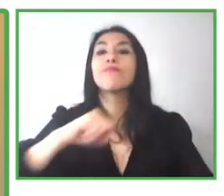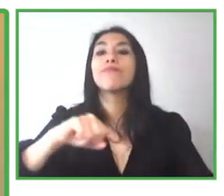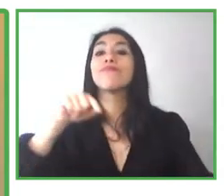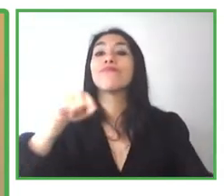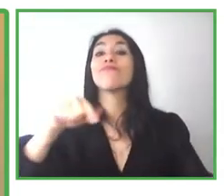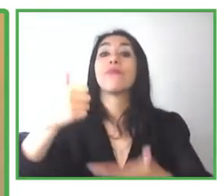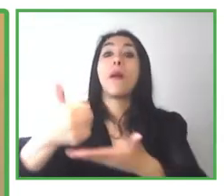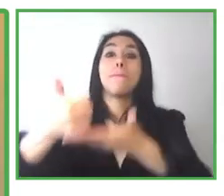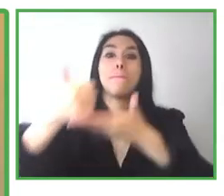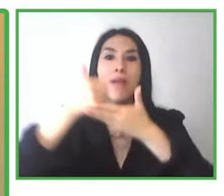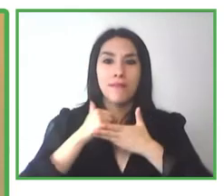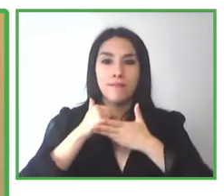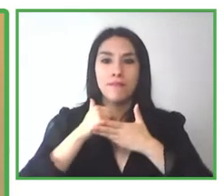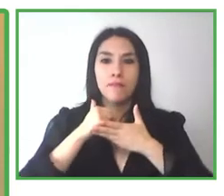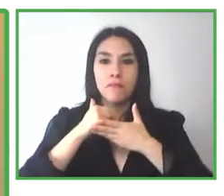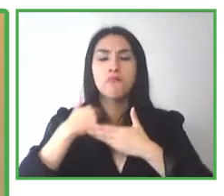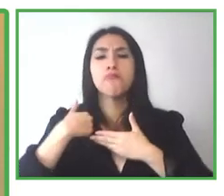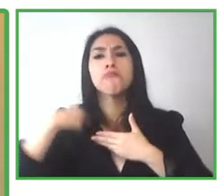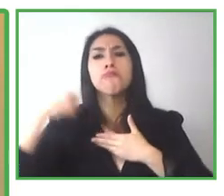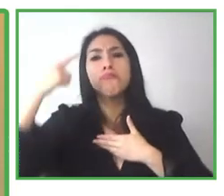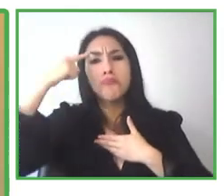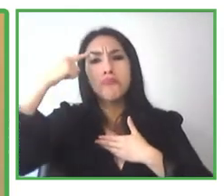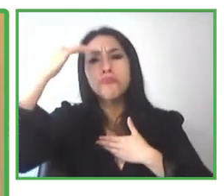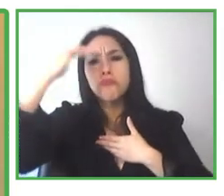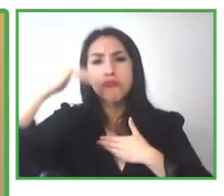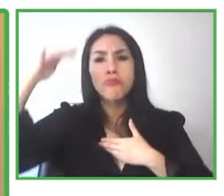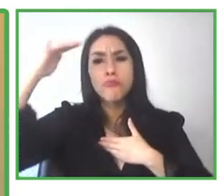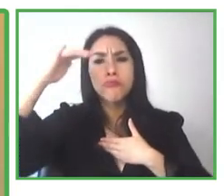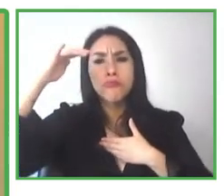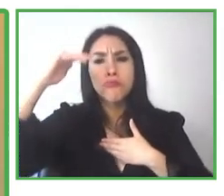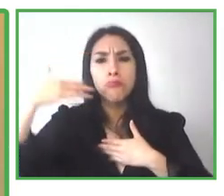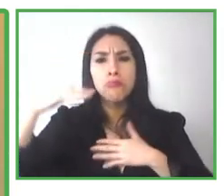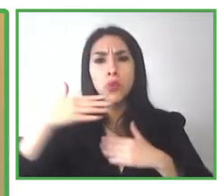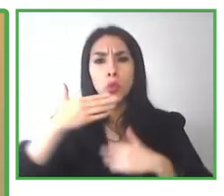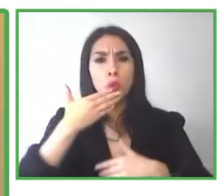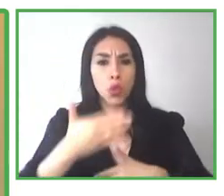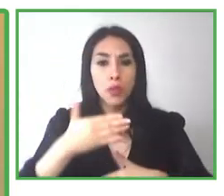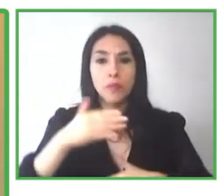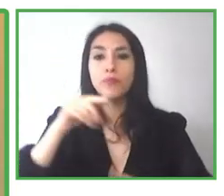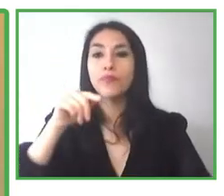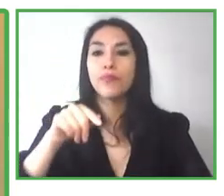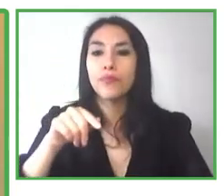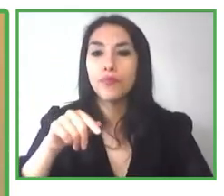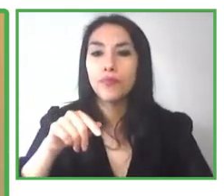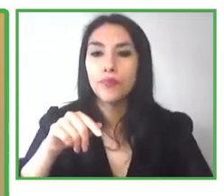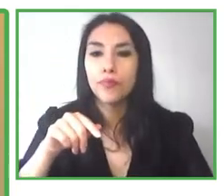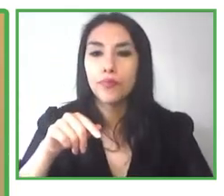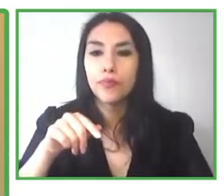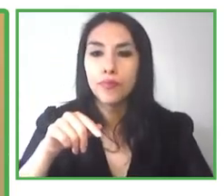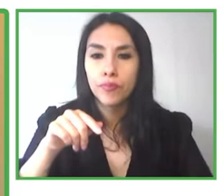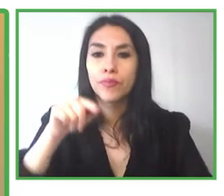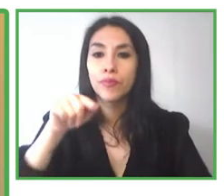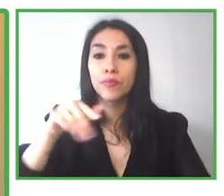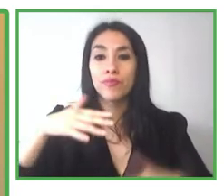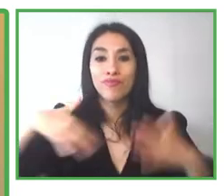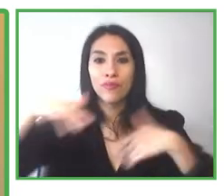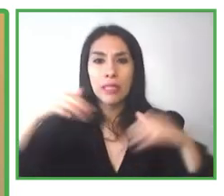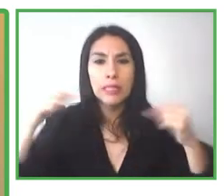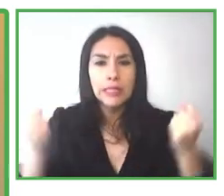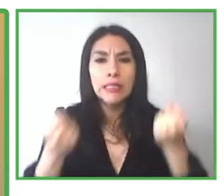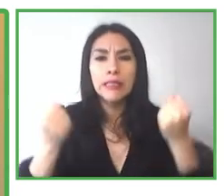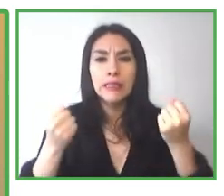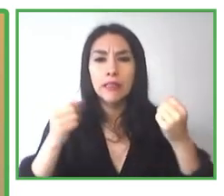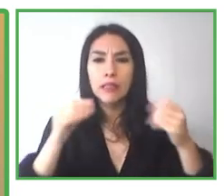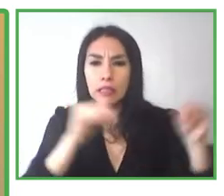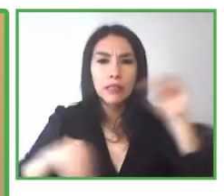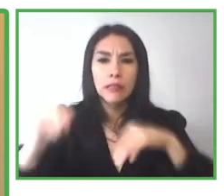disabilities to do more. And in particular, we came up with the Seeing AI project